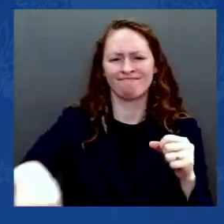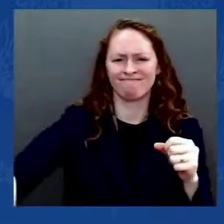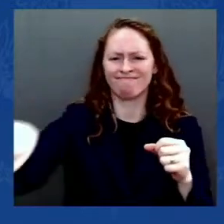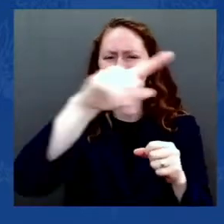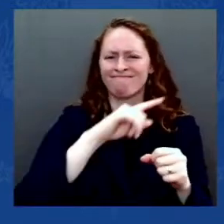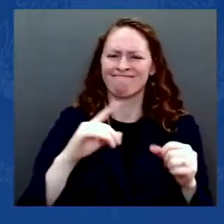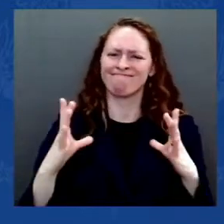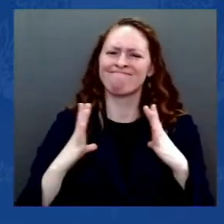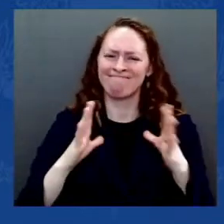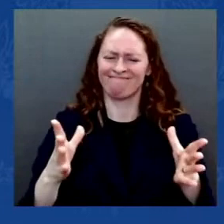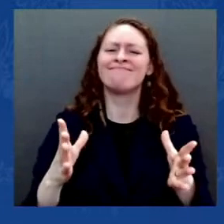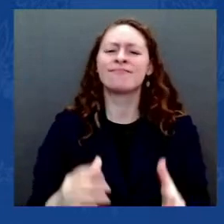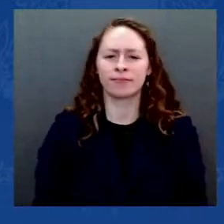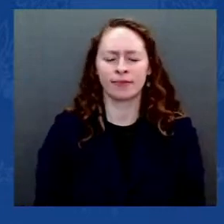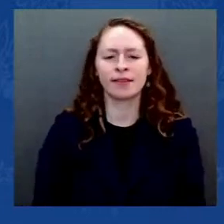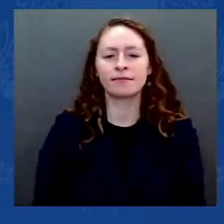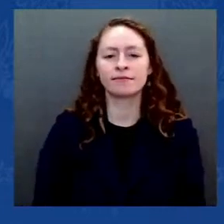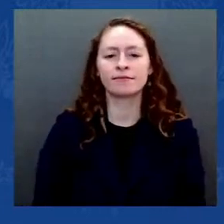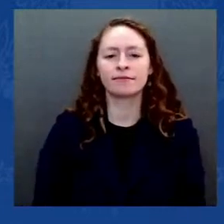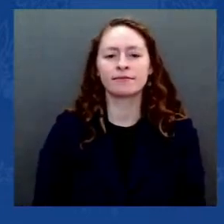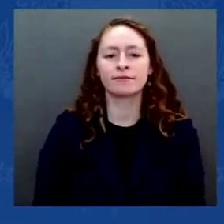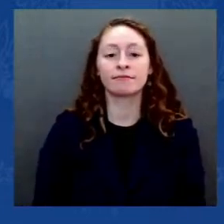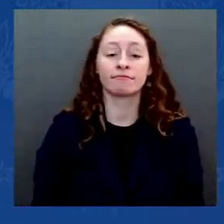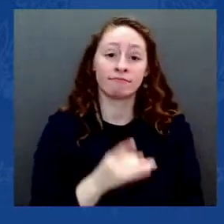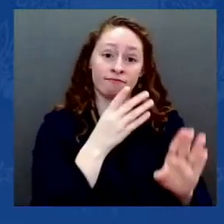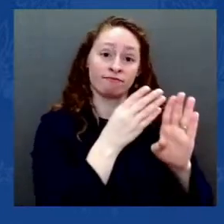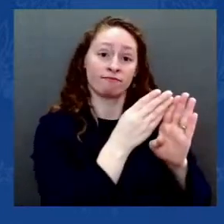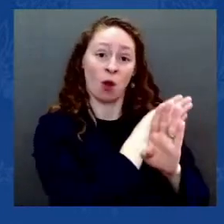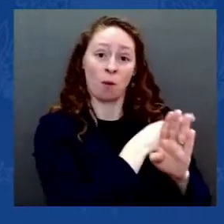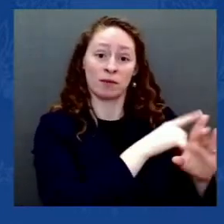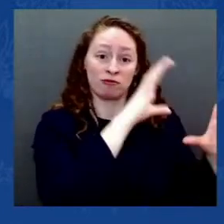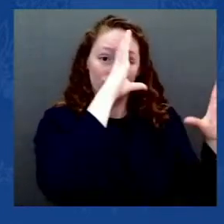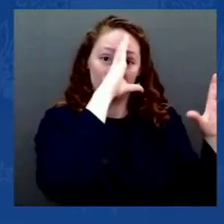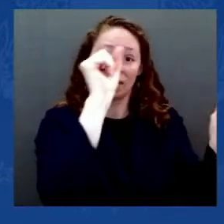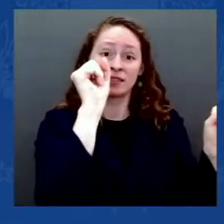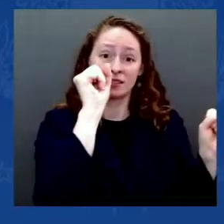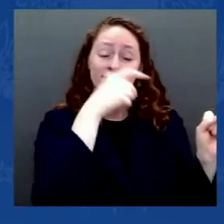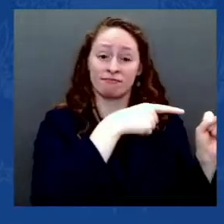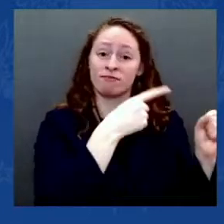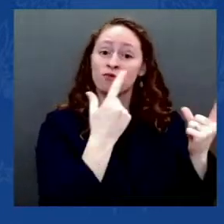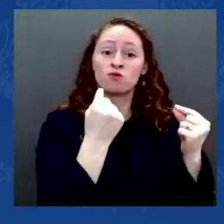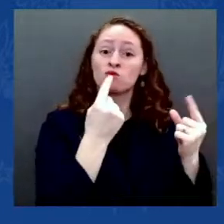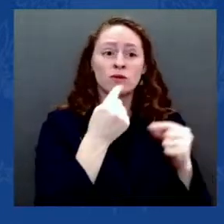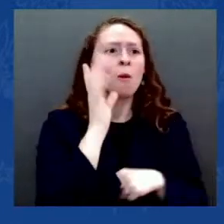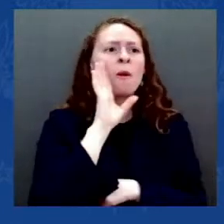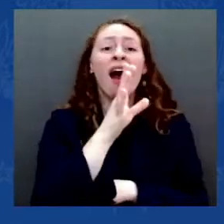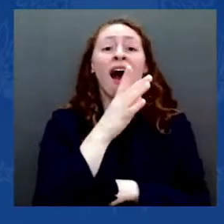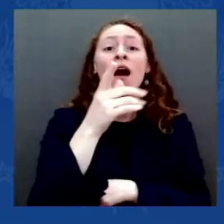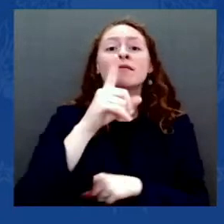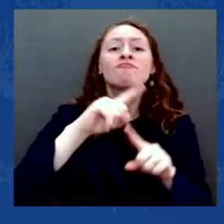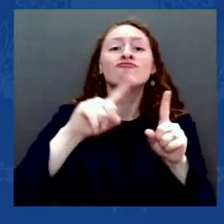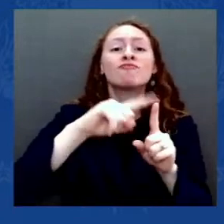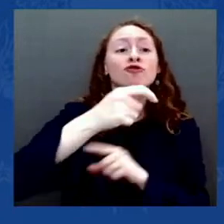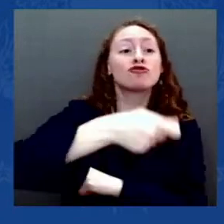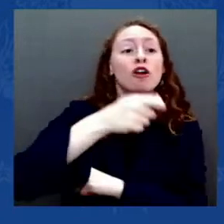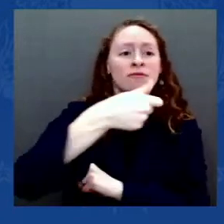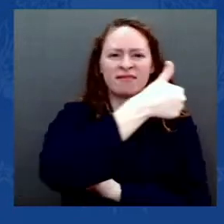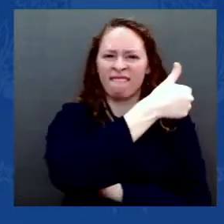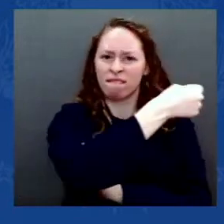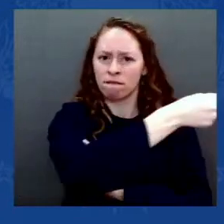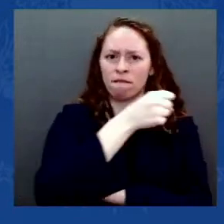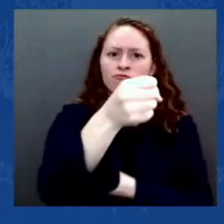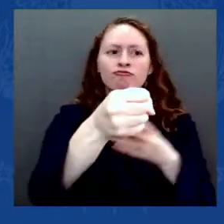from state court to the United States Supreme Court. Recounts were undertaken in state after state.